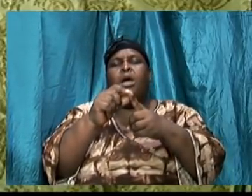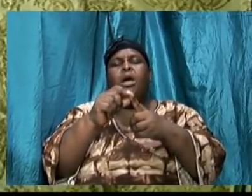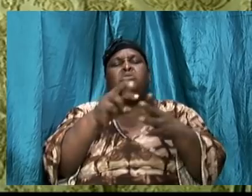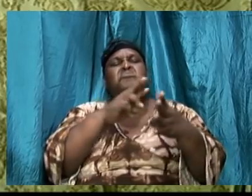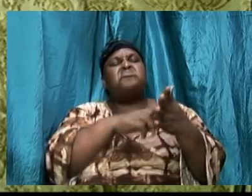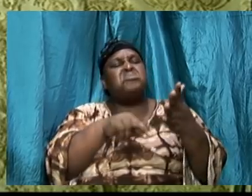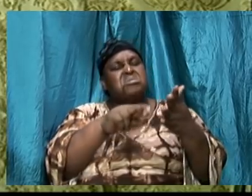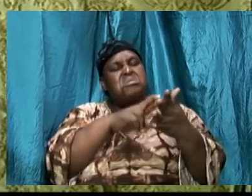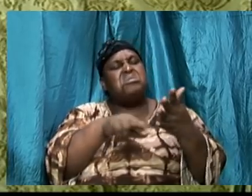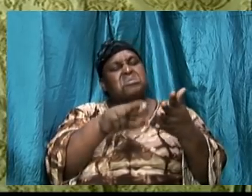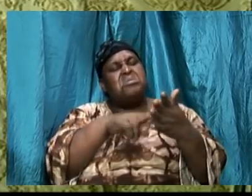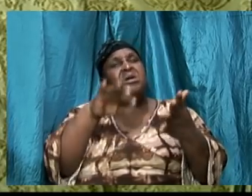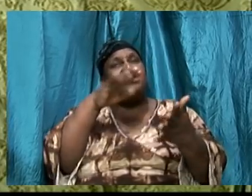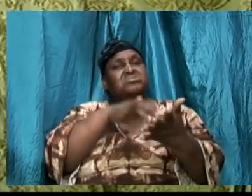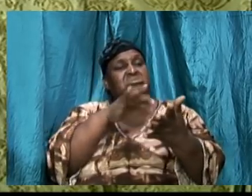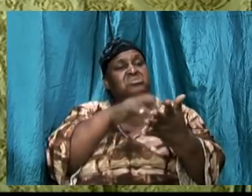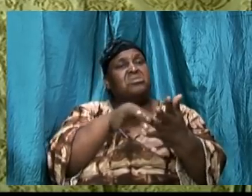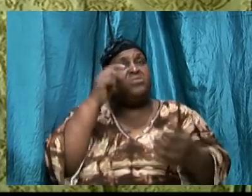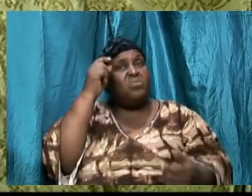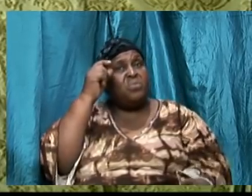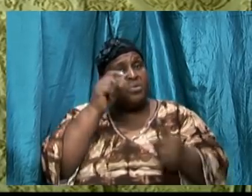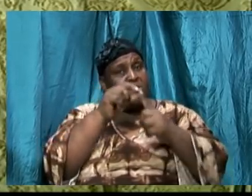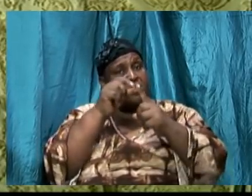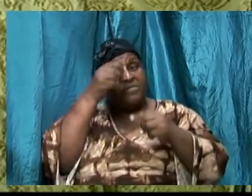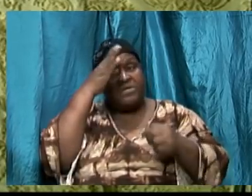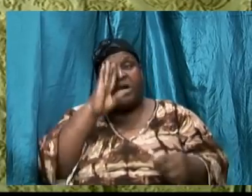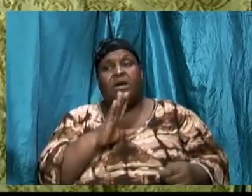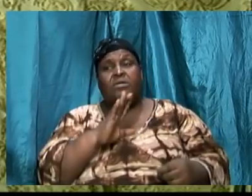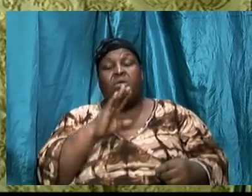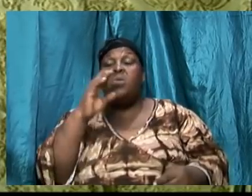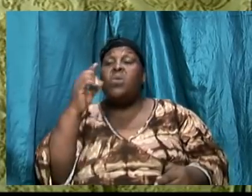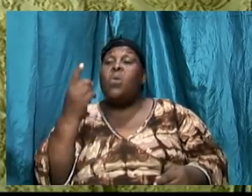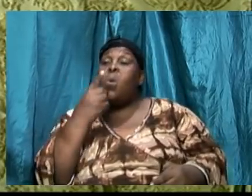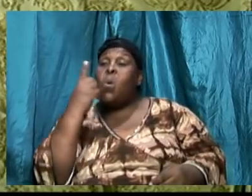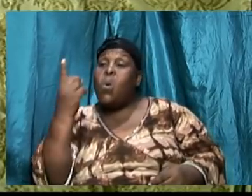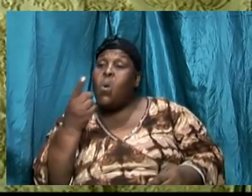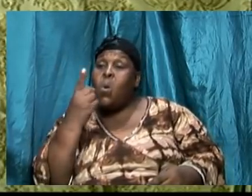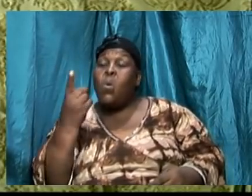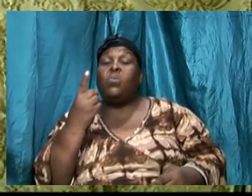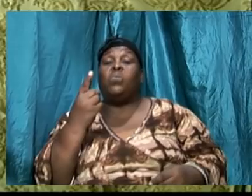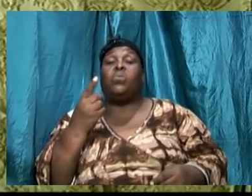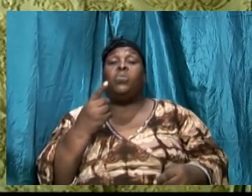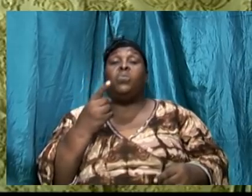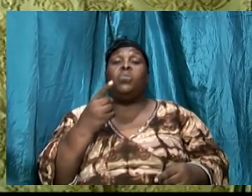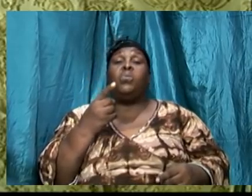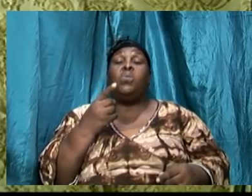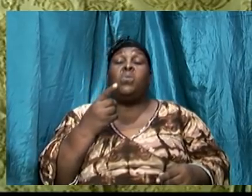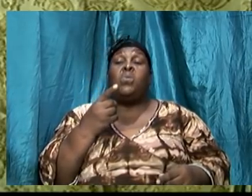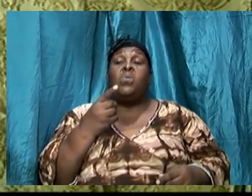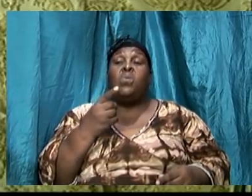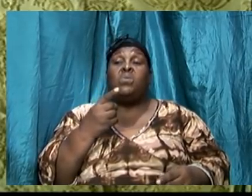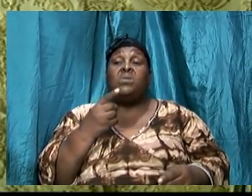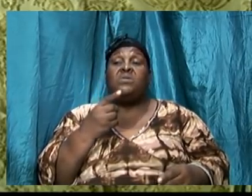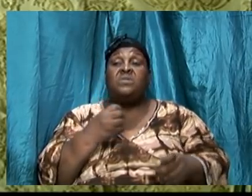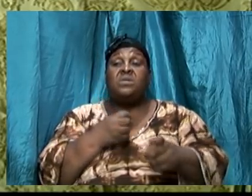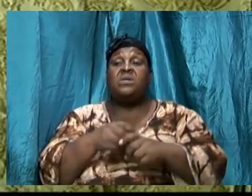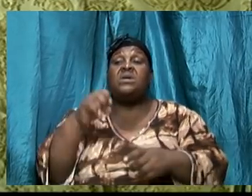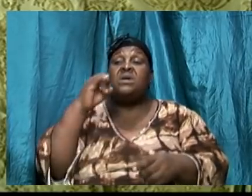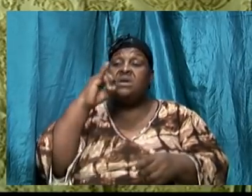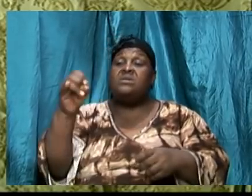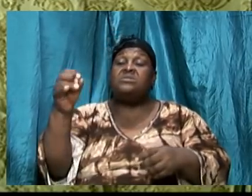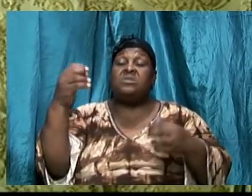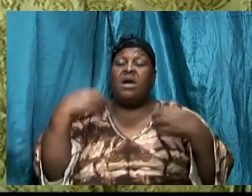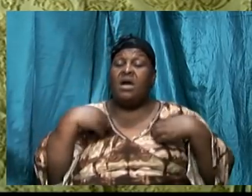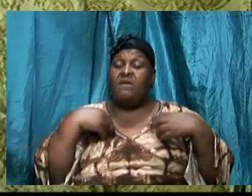the only remedy for that approach of Satan is to have the